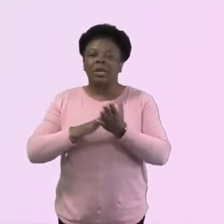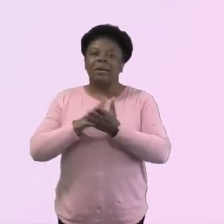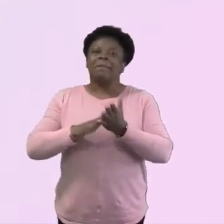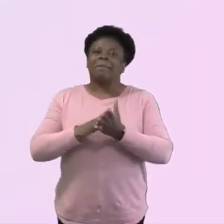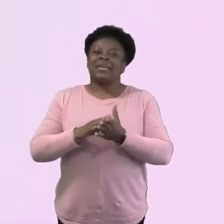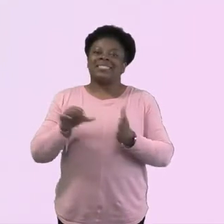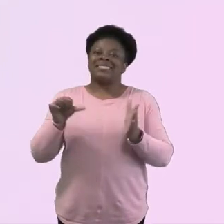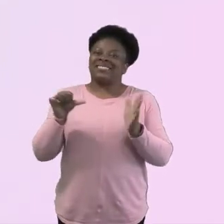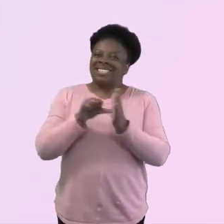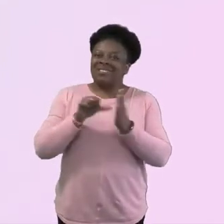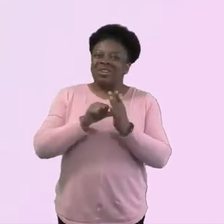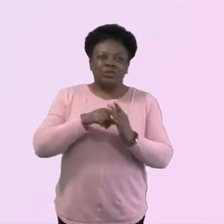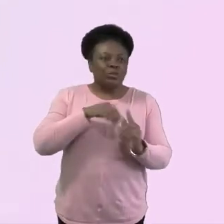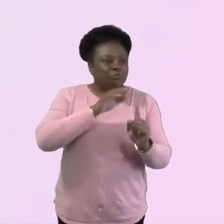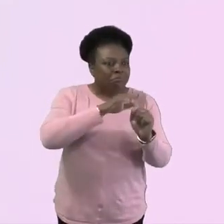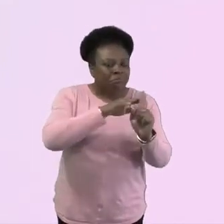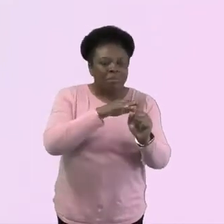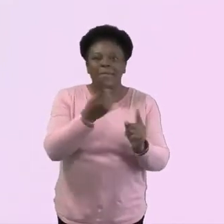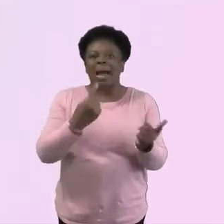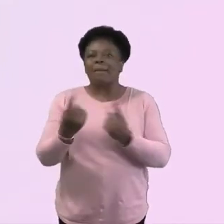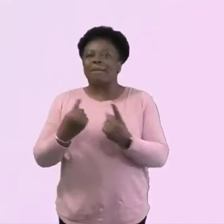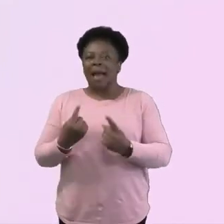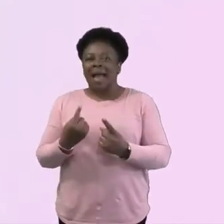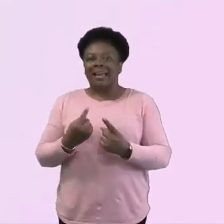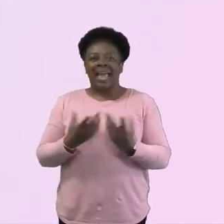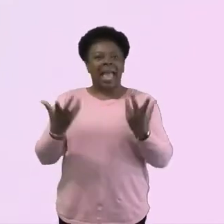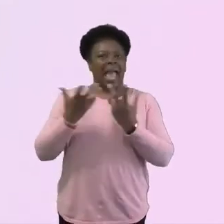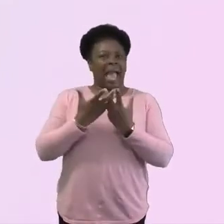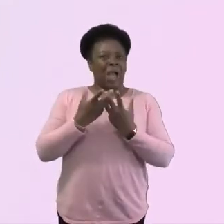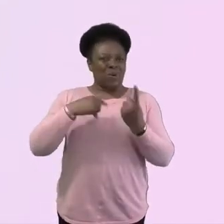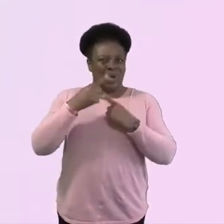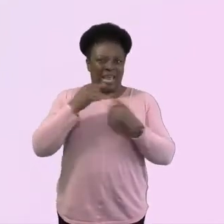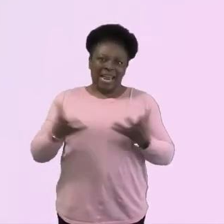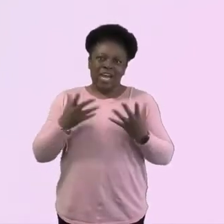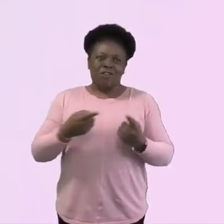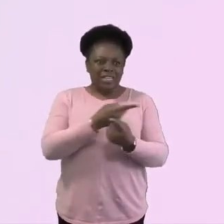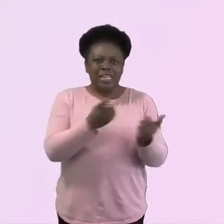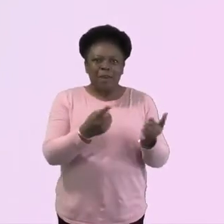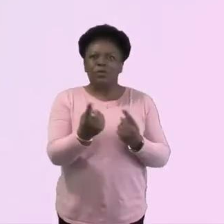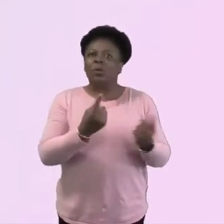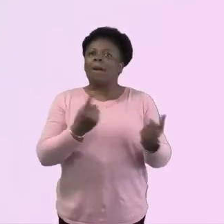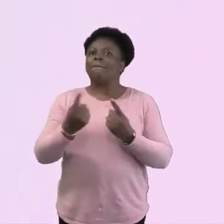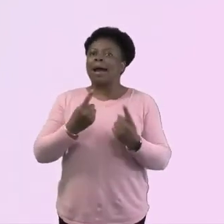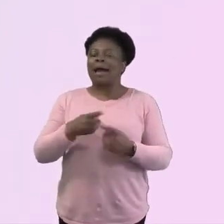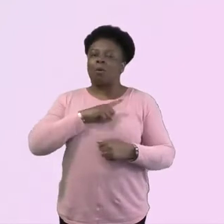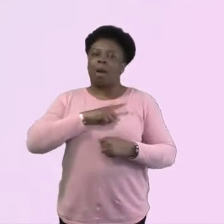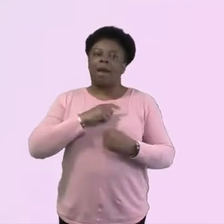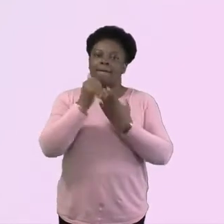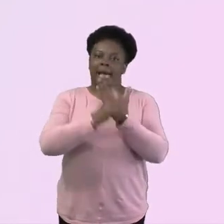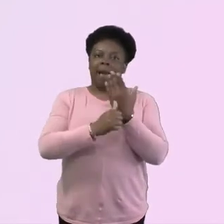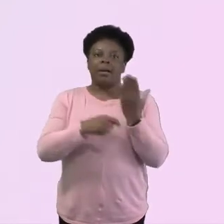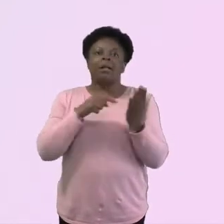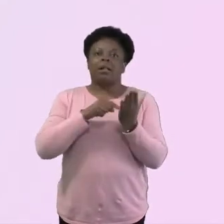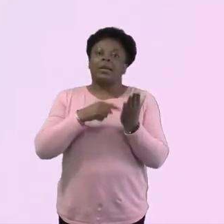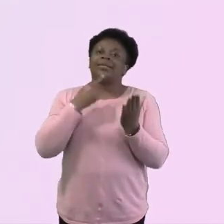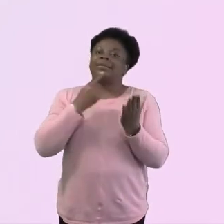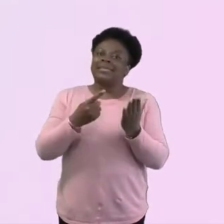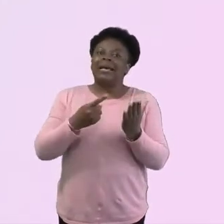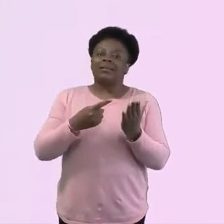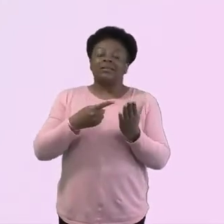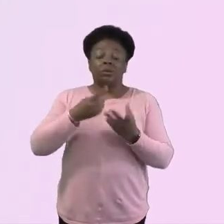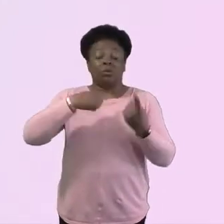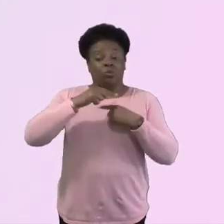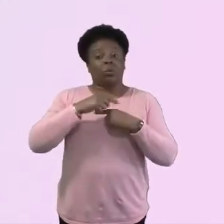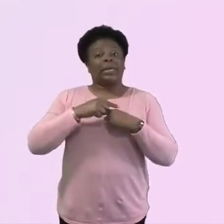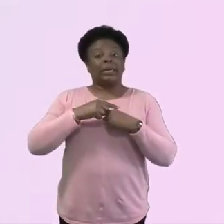church? Because there's so much richness there when we gather together. The Bible says we should gather together, the brethren should. And, you know, we